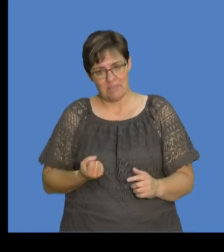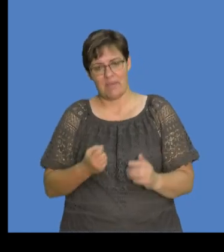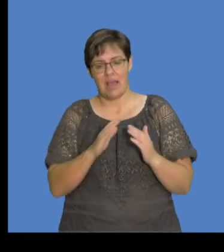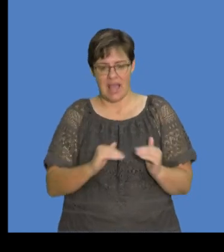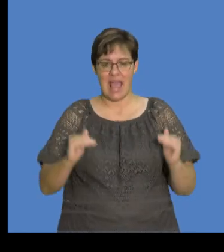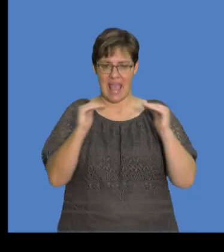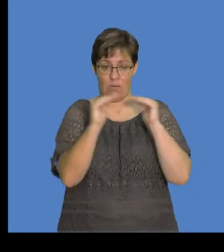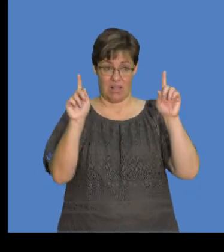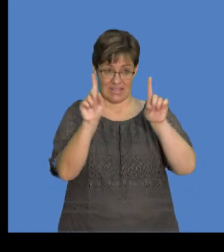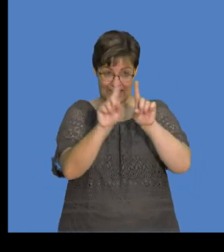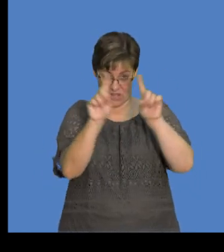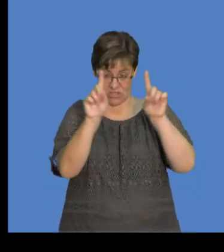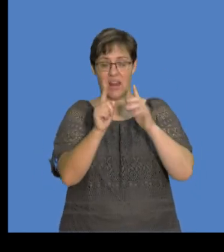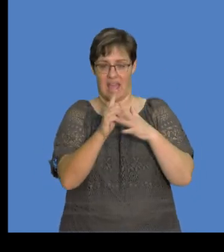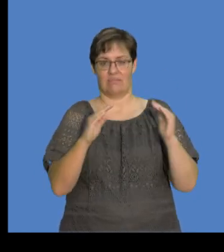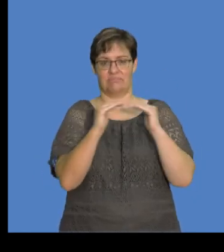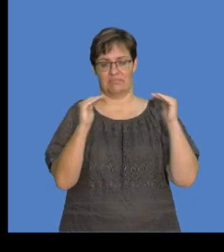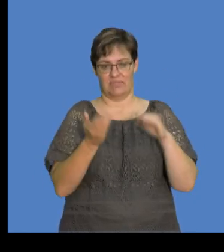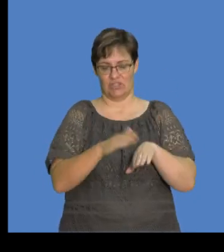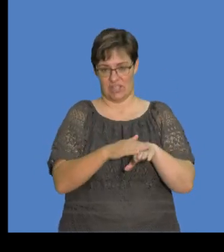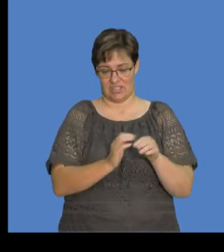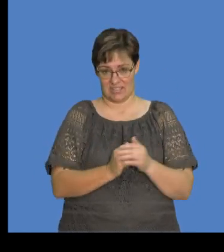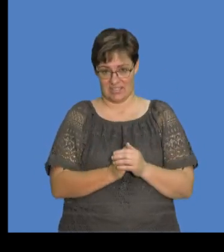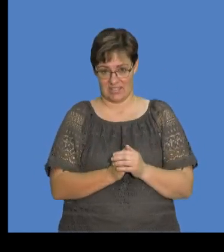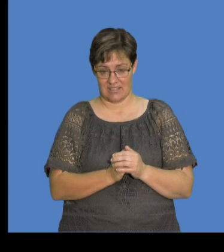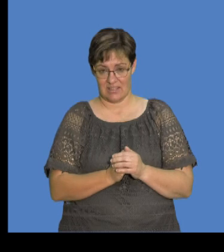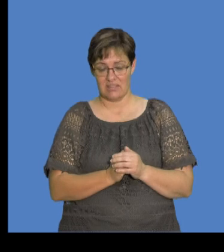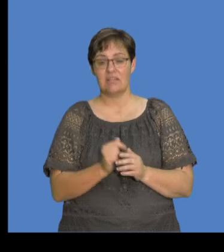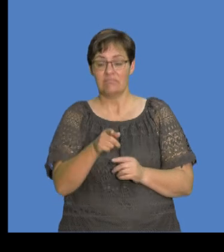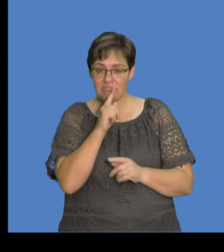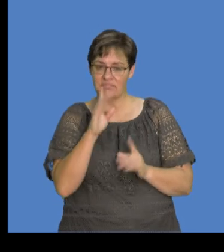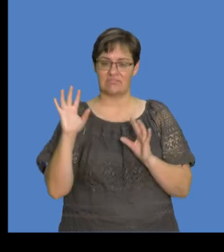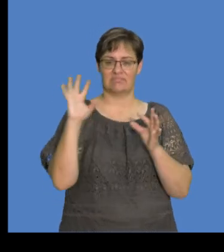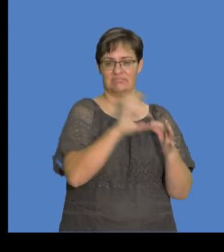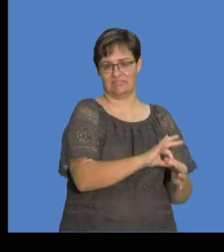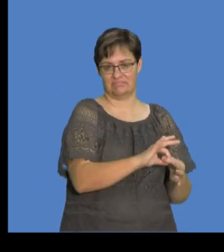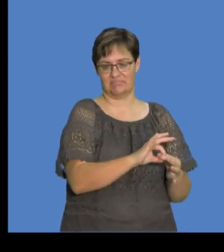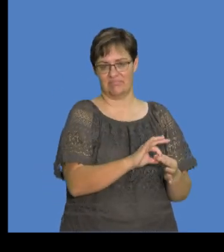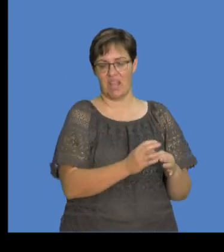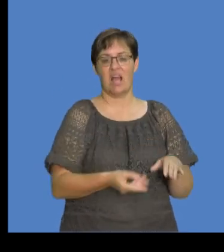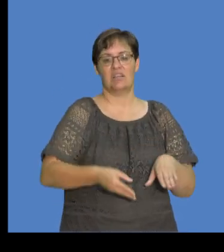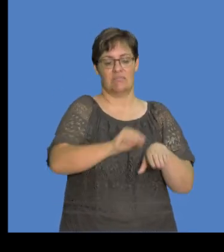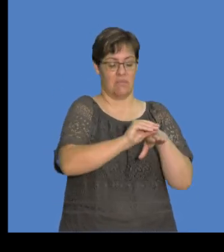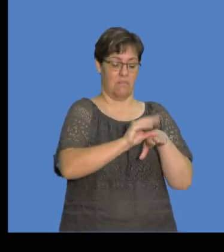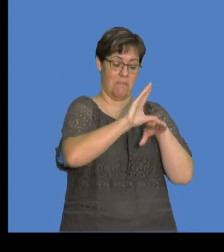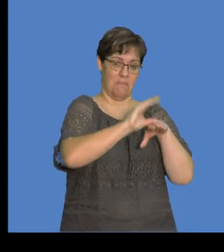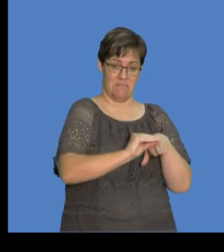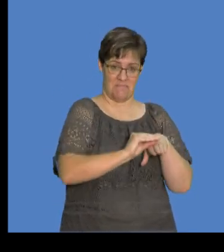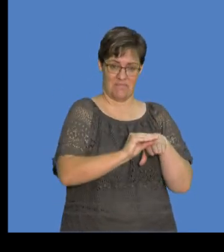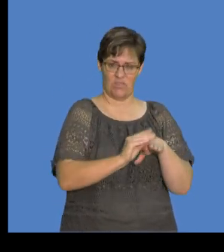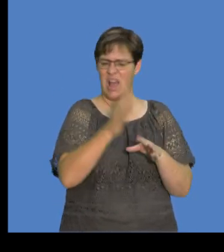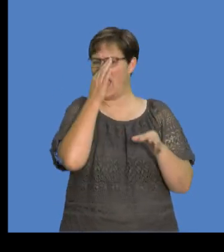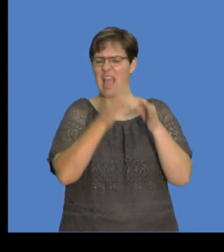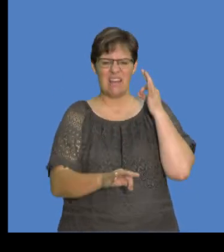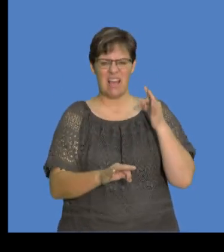retaining an equal amount of charge. So that conservation of charge, again, speaks to the quantization of charge.